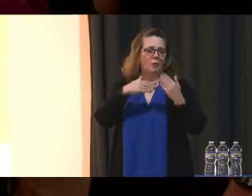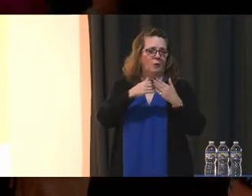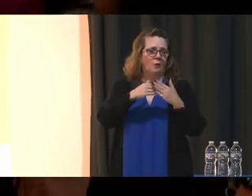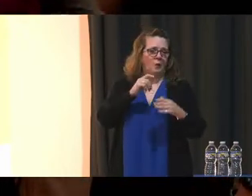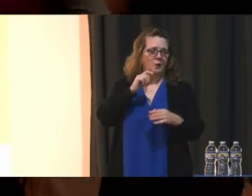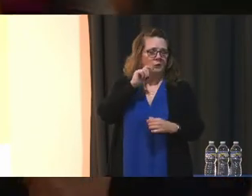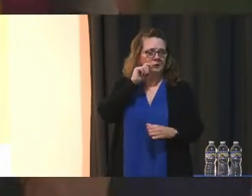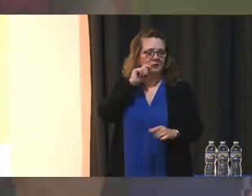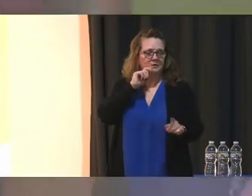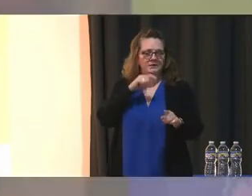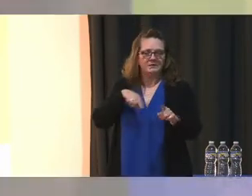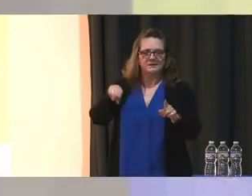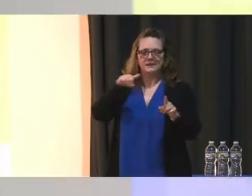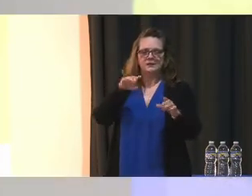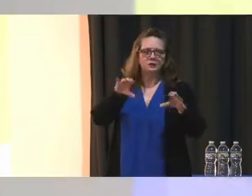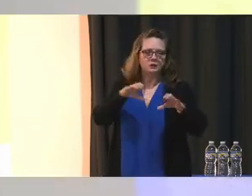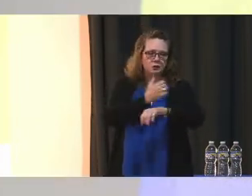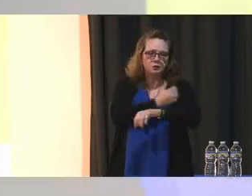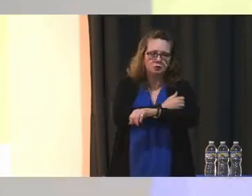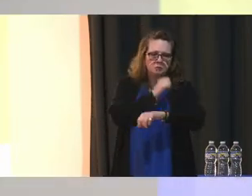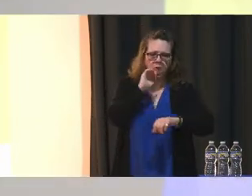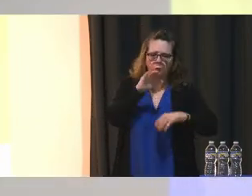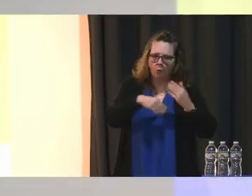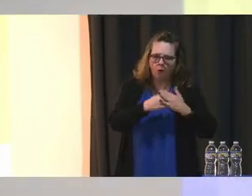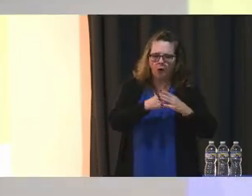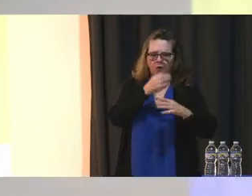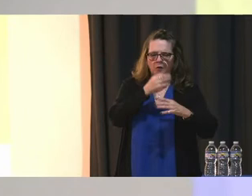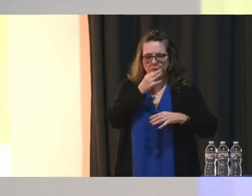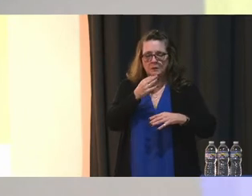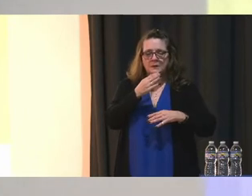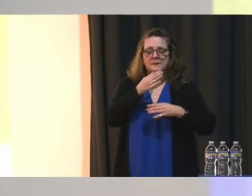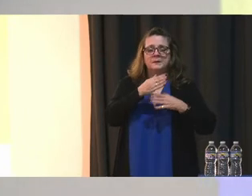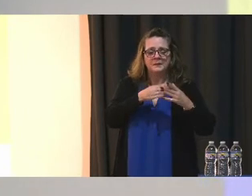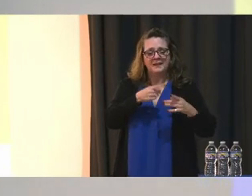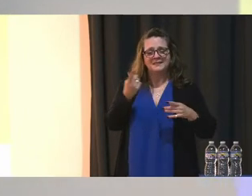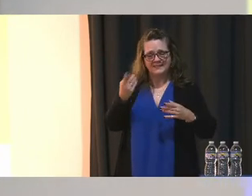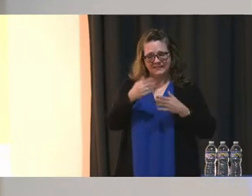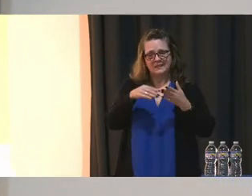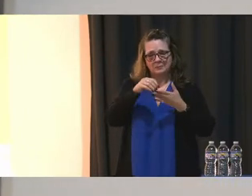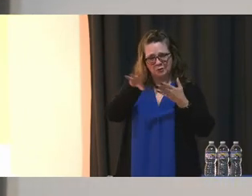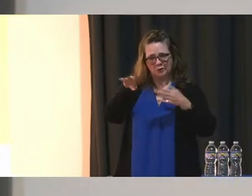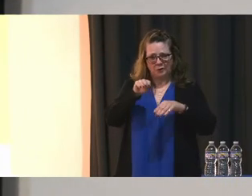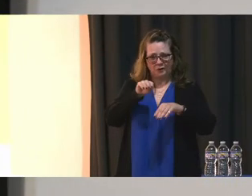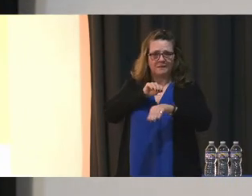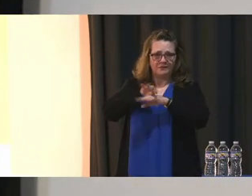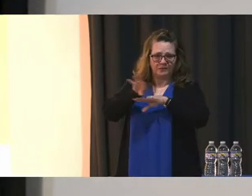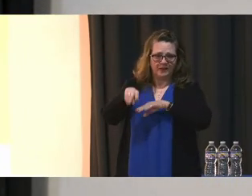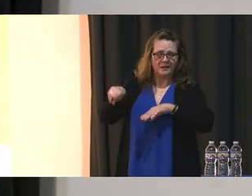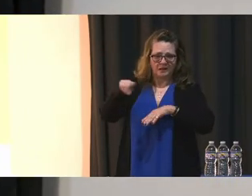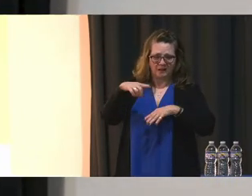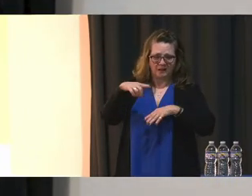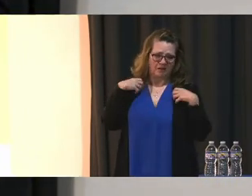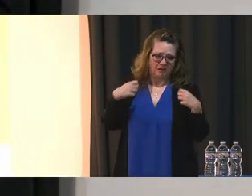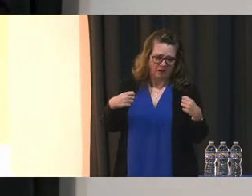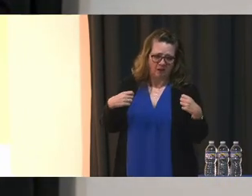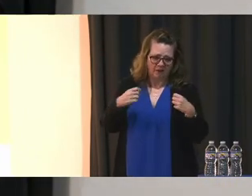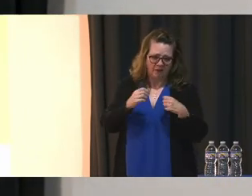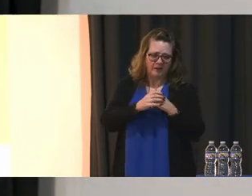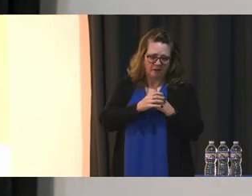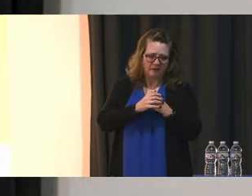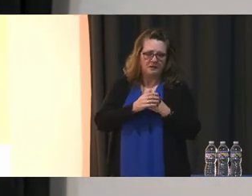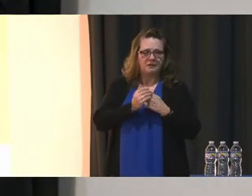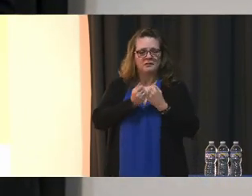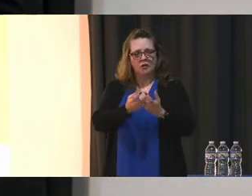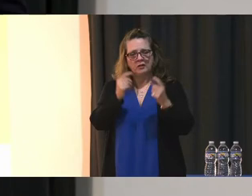not all the students do drugs But there are some students who are affected by it Including her, she says that the smoke gives her like